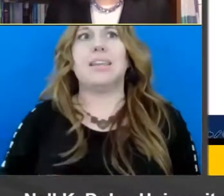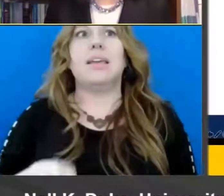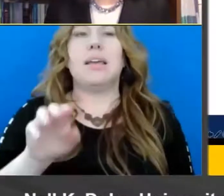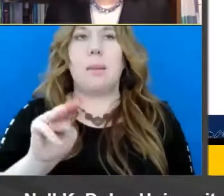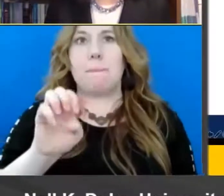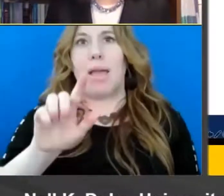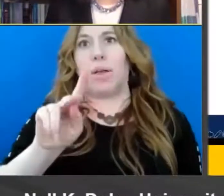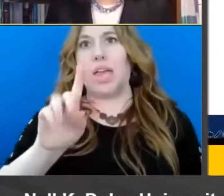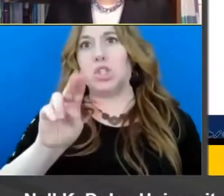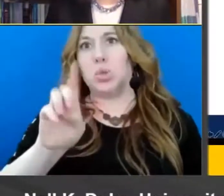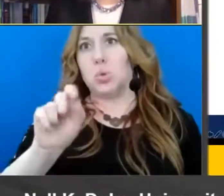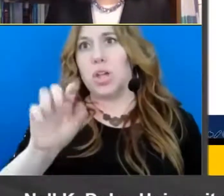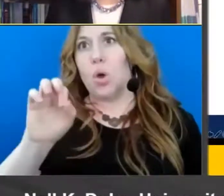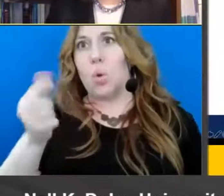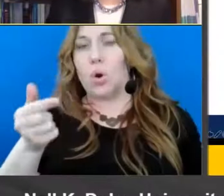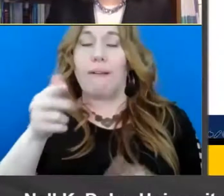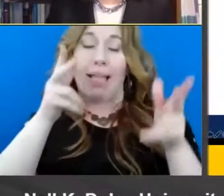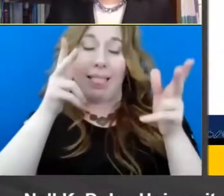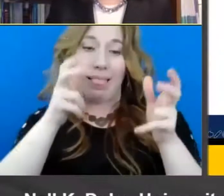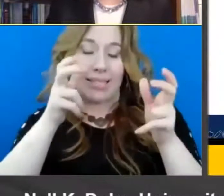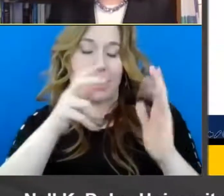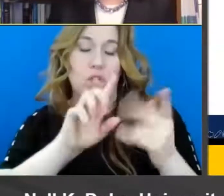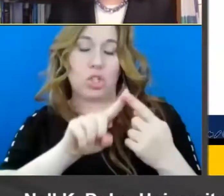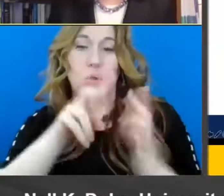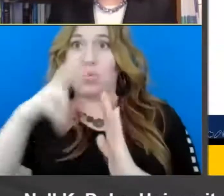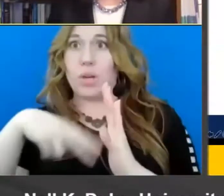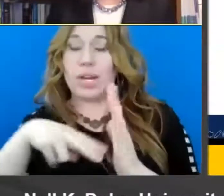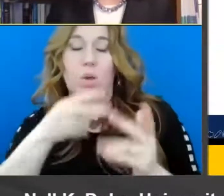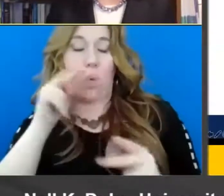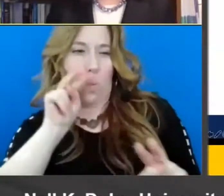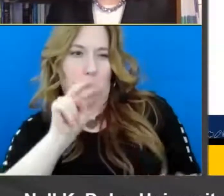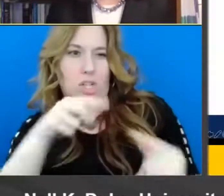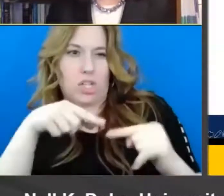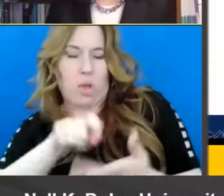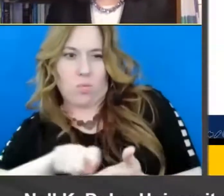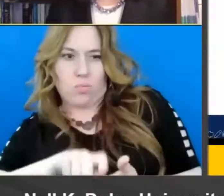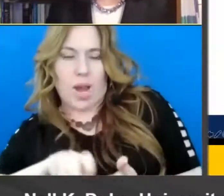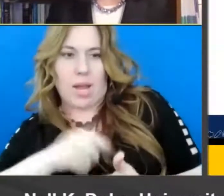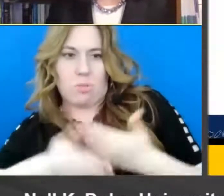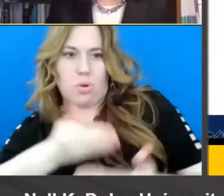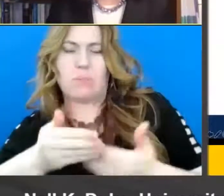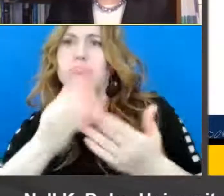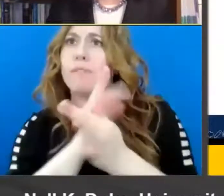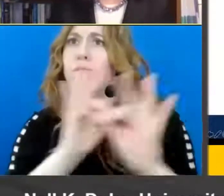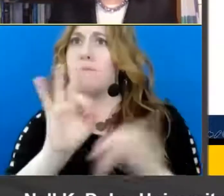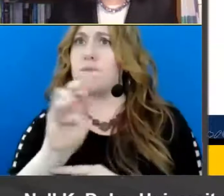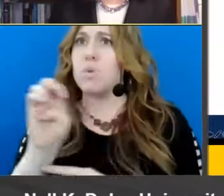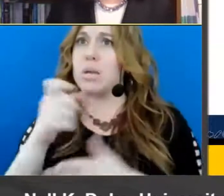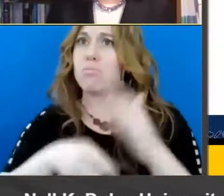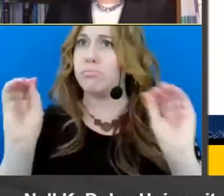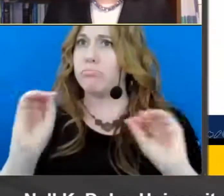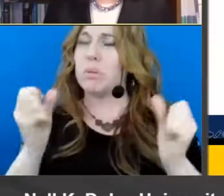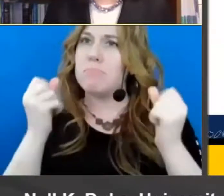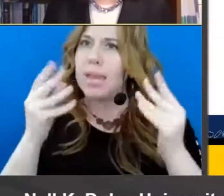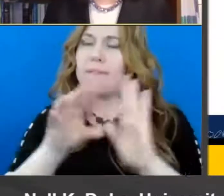watching while writing protocol um it's free uh there's lots of videos and support materials um that was developed in